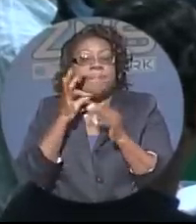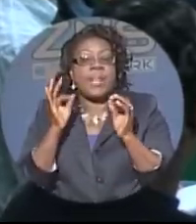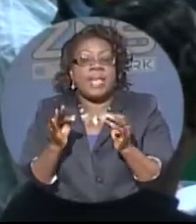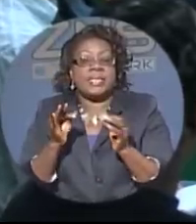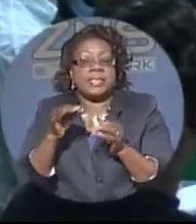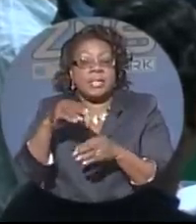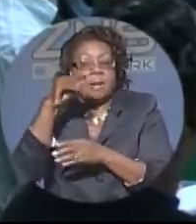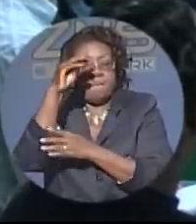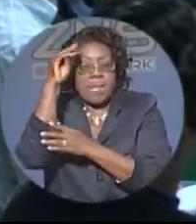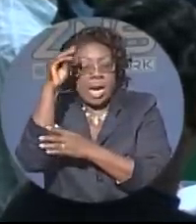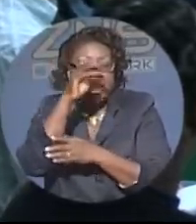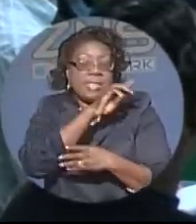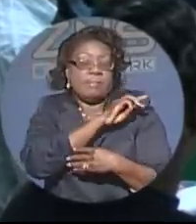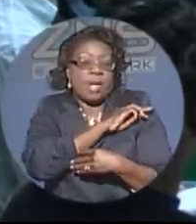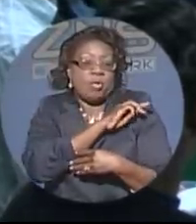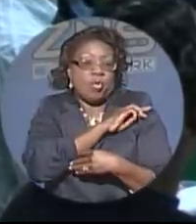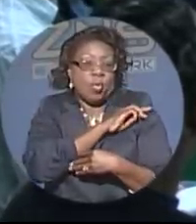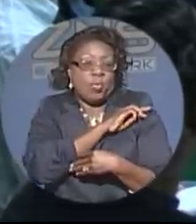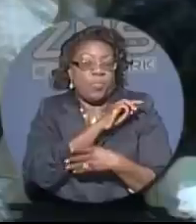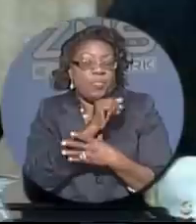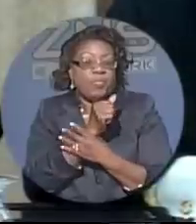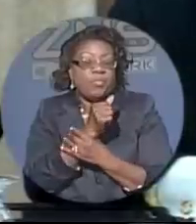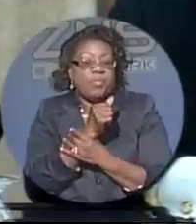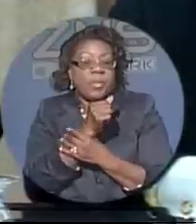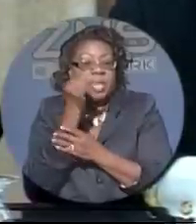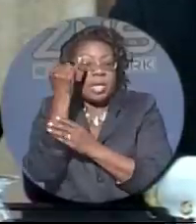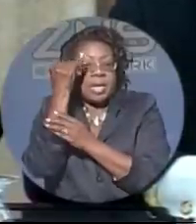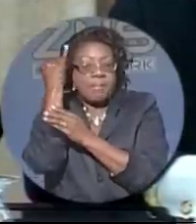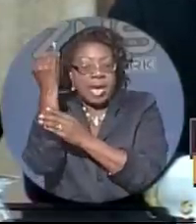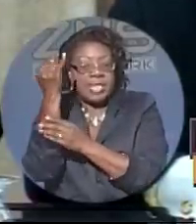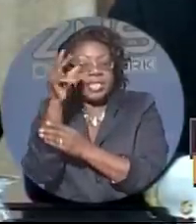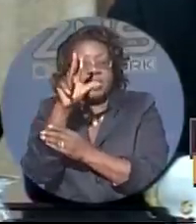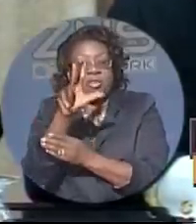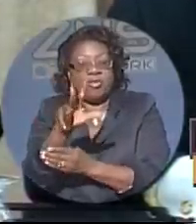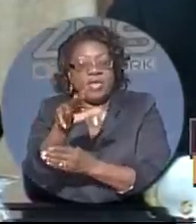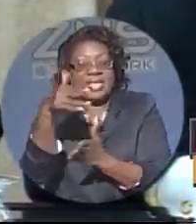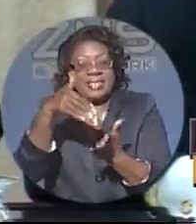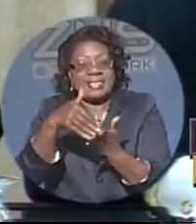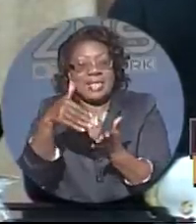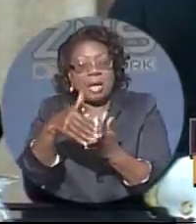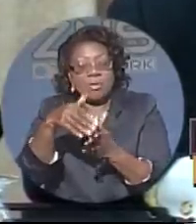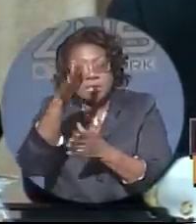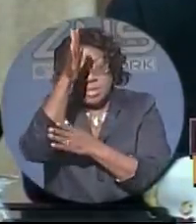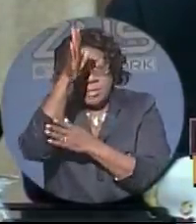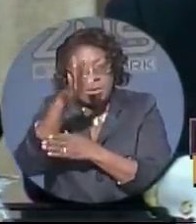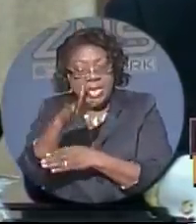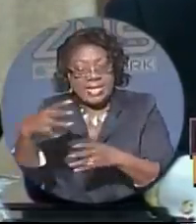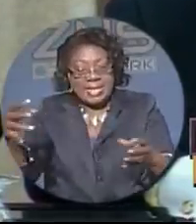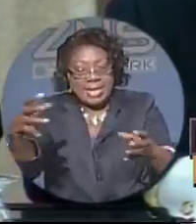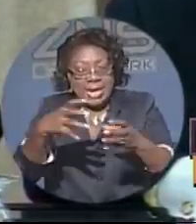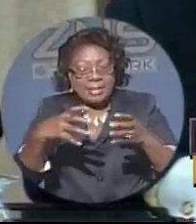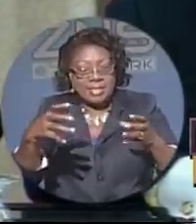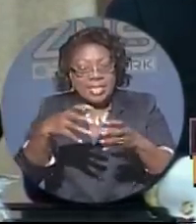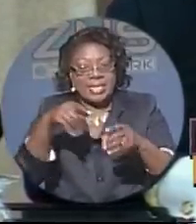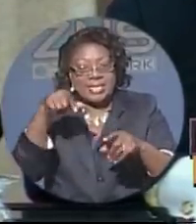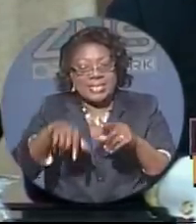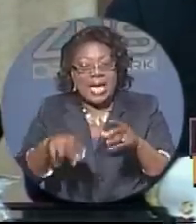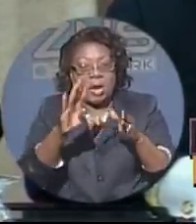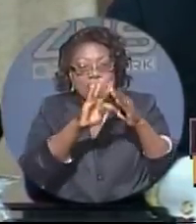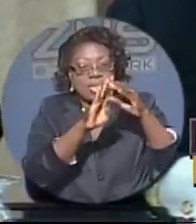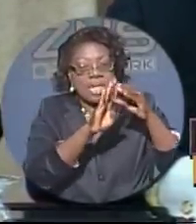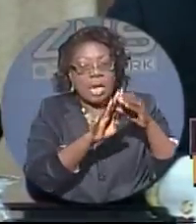by our society. Imagine 3,000 men gathered together downtown on Bay Street,